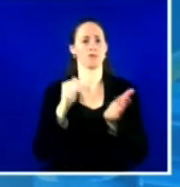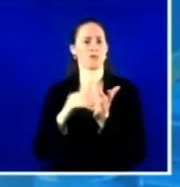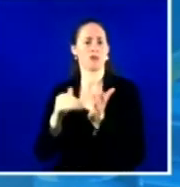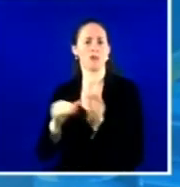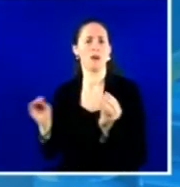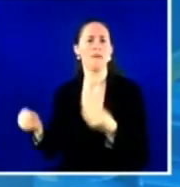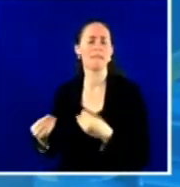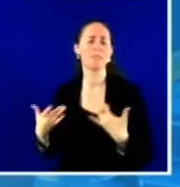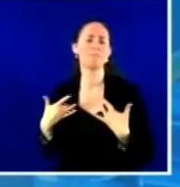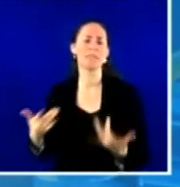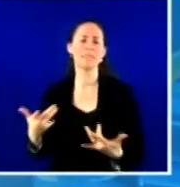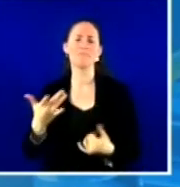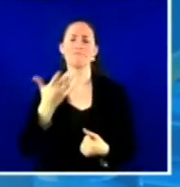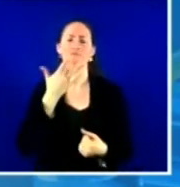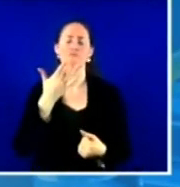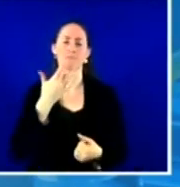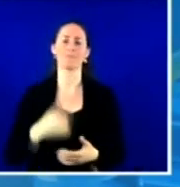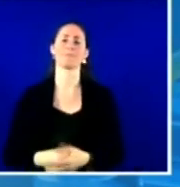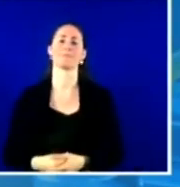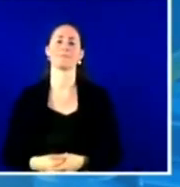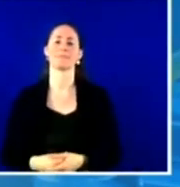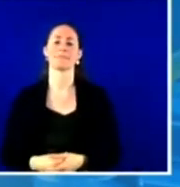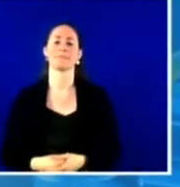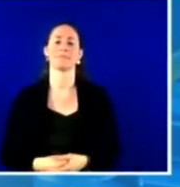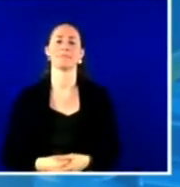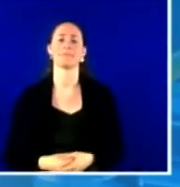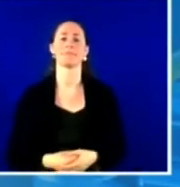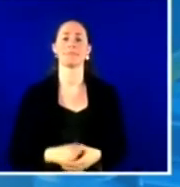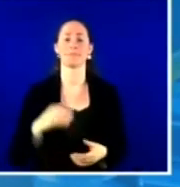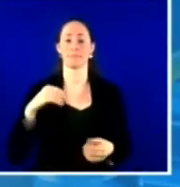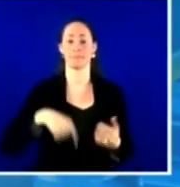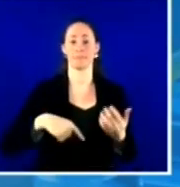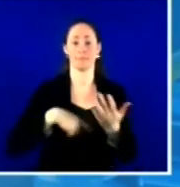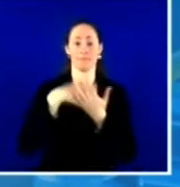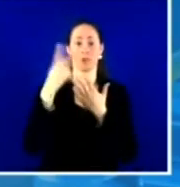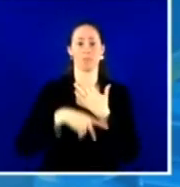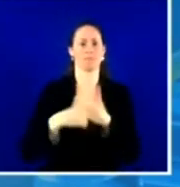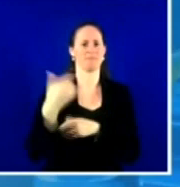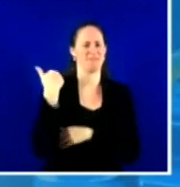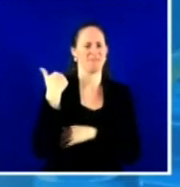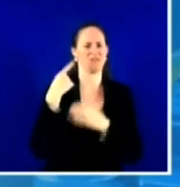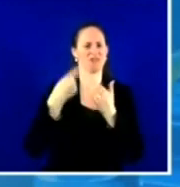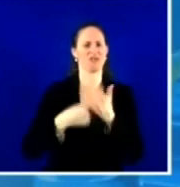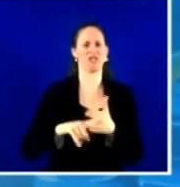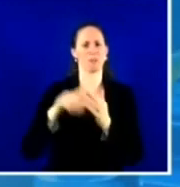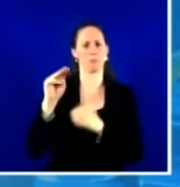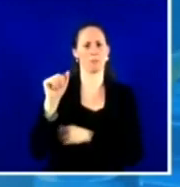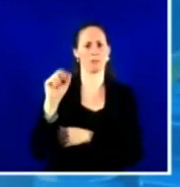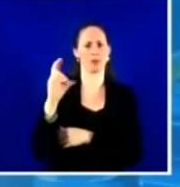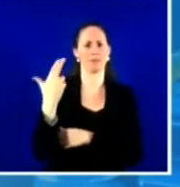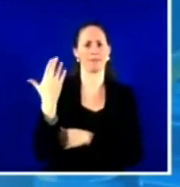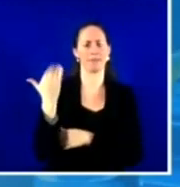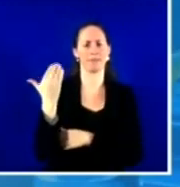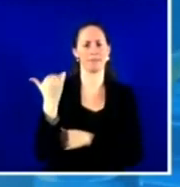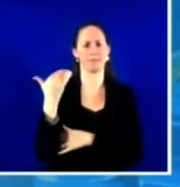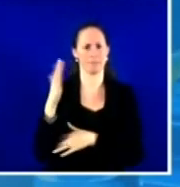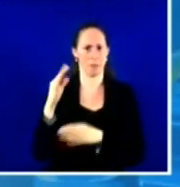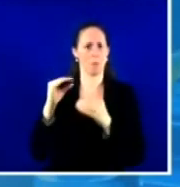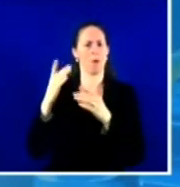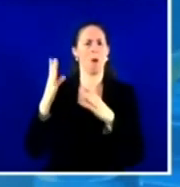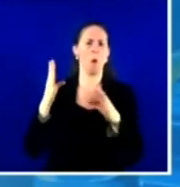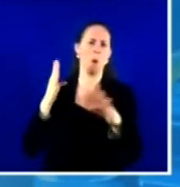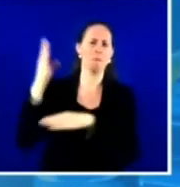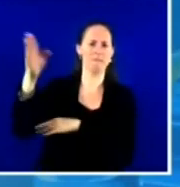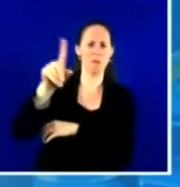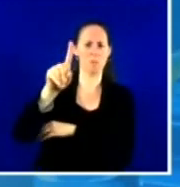since its inception on March 15th, there have been more than 110,000 patients vaccinated in the primary